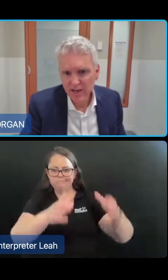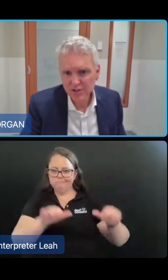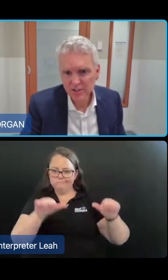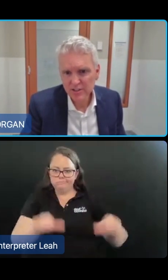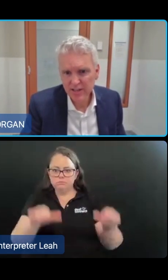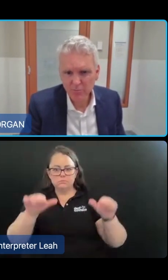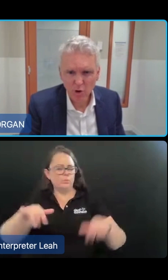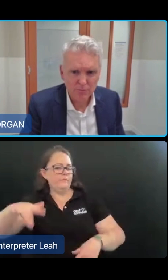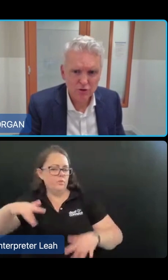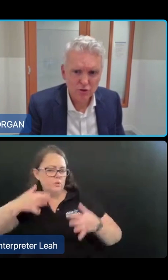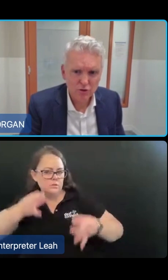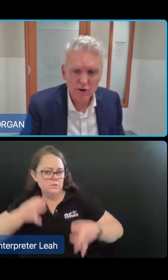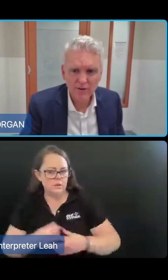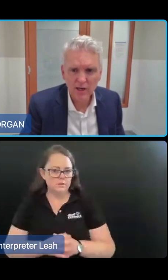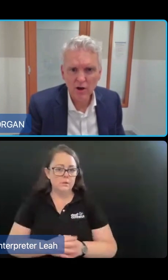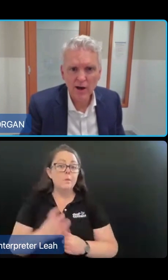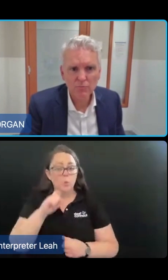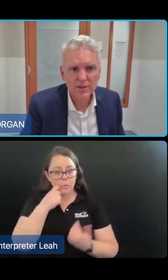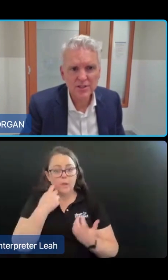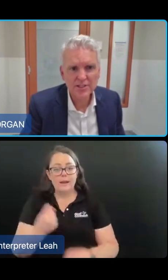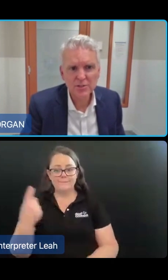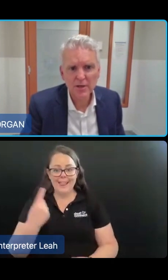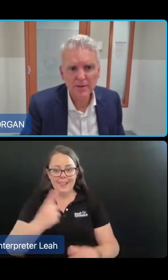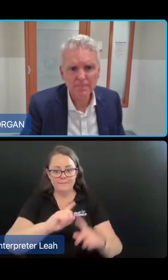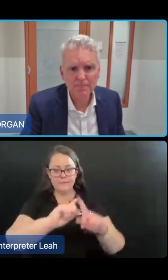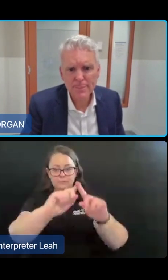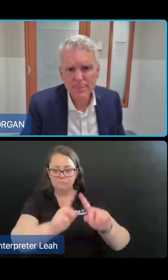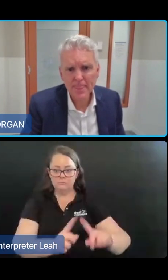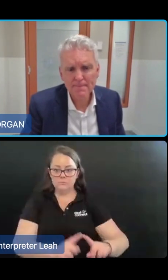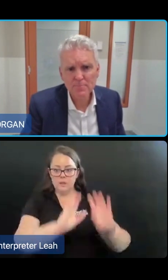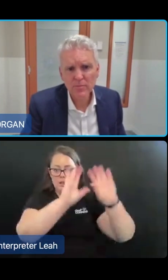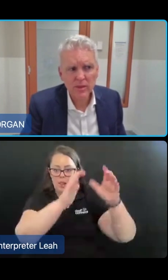classifications and the bottom two roughly aligned with the CHSP.